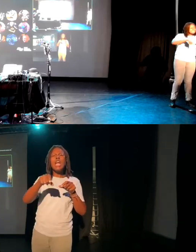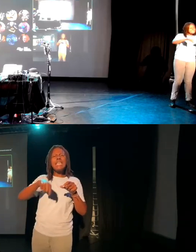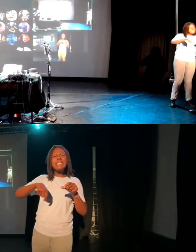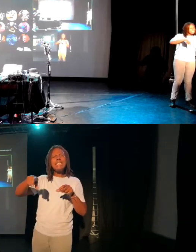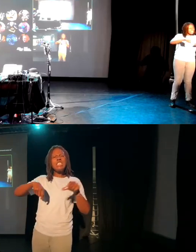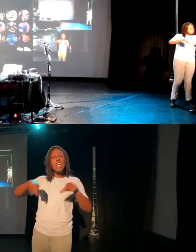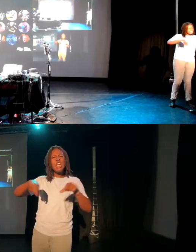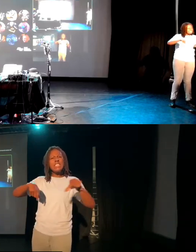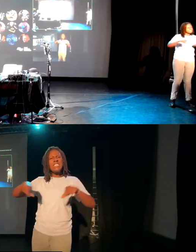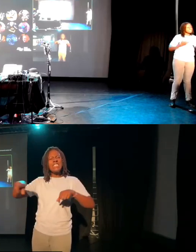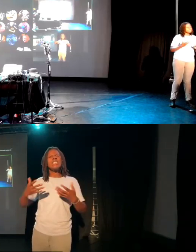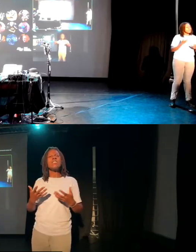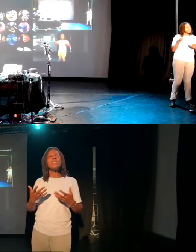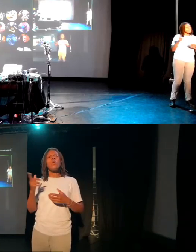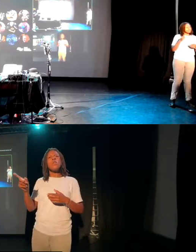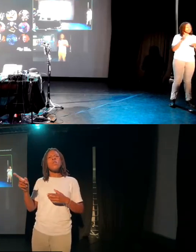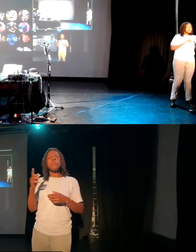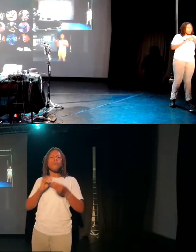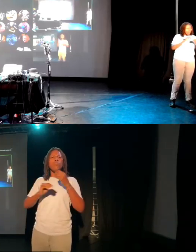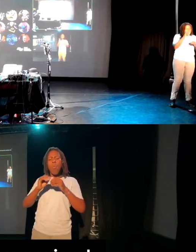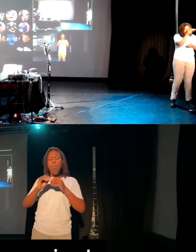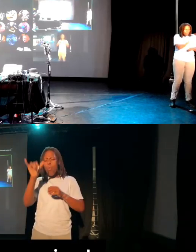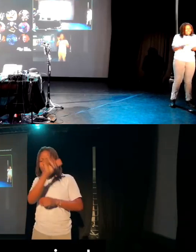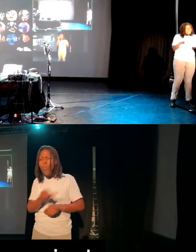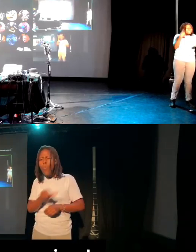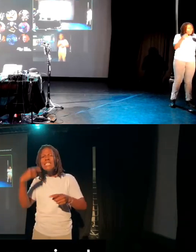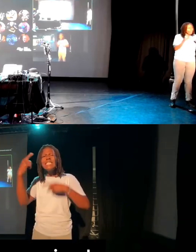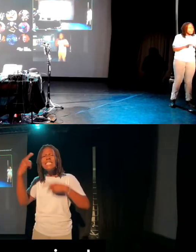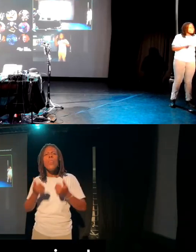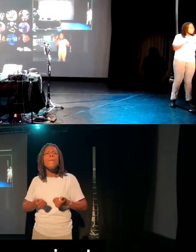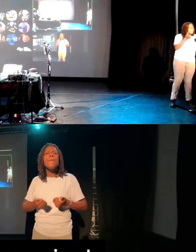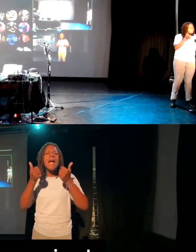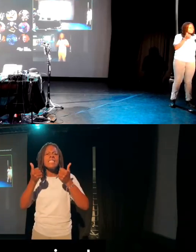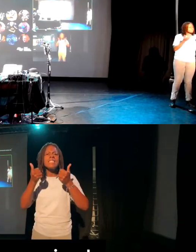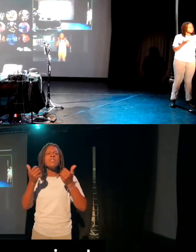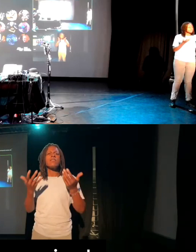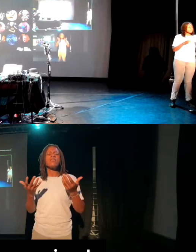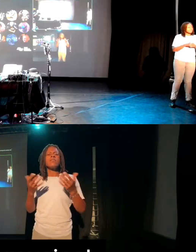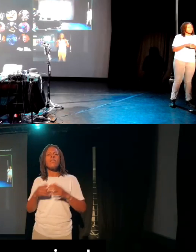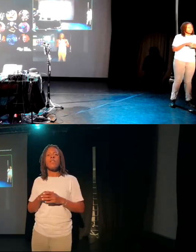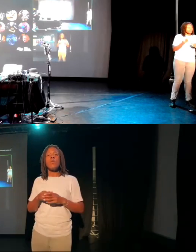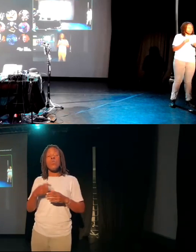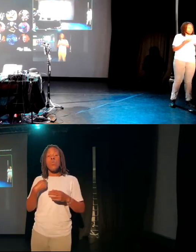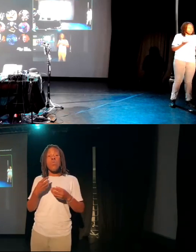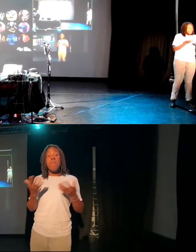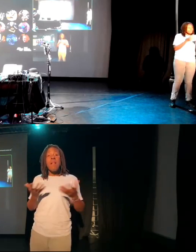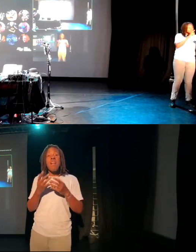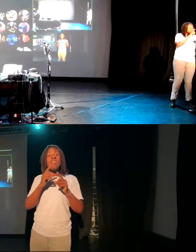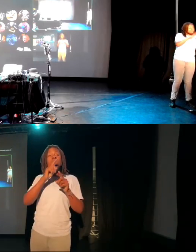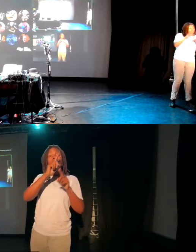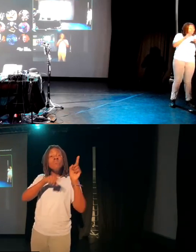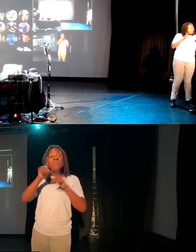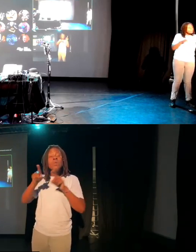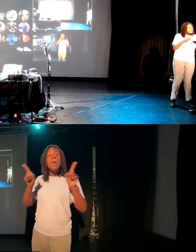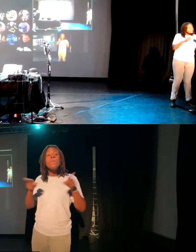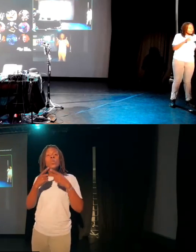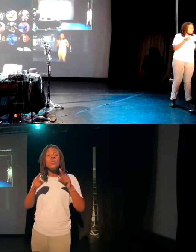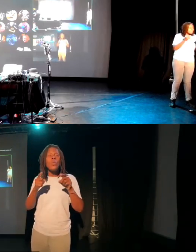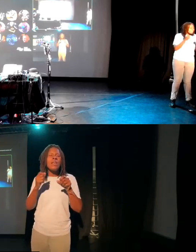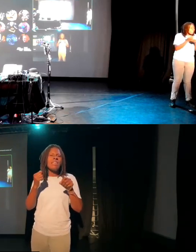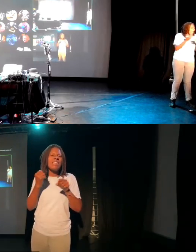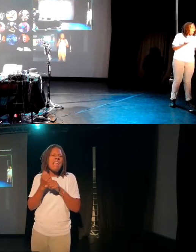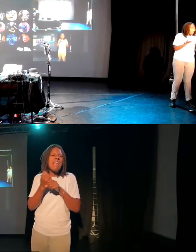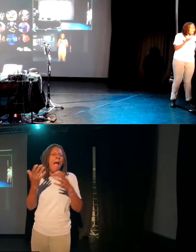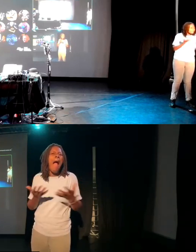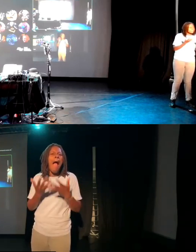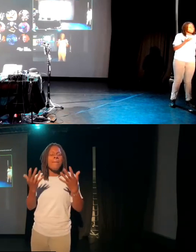on which square, shall we? And then we'll put them all together. And we played other like weird musical games as well. And I was like, instruments kind of like force you to think